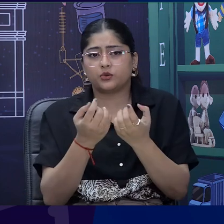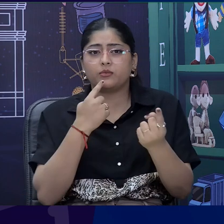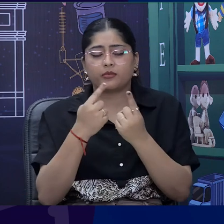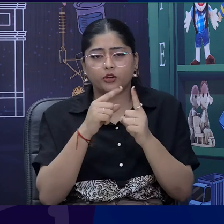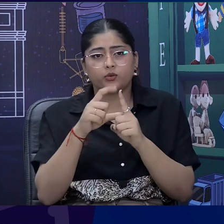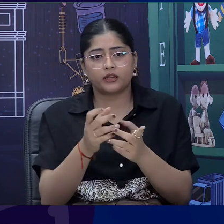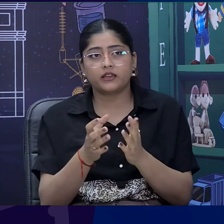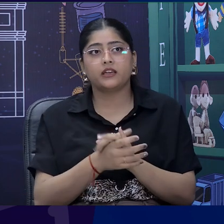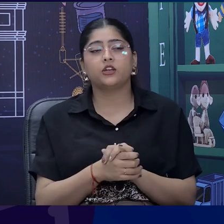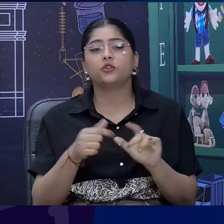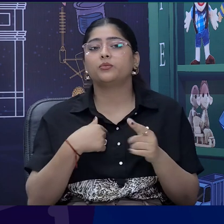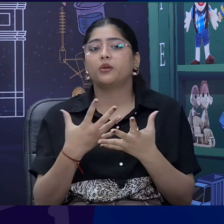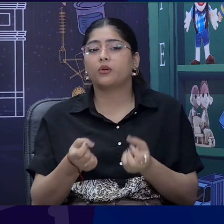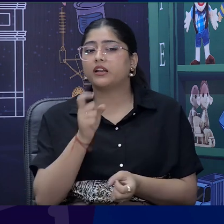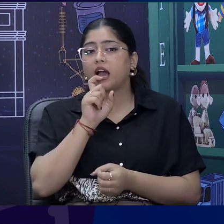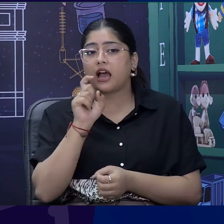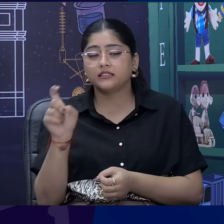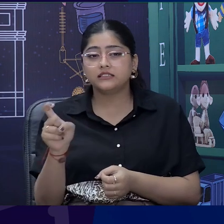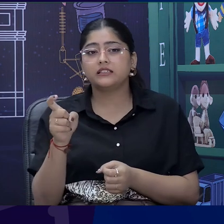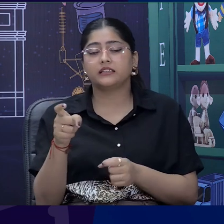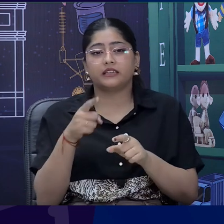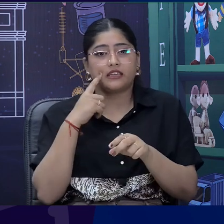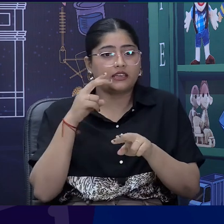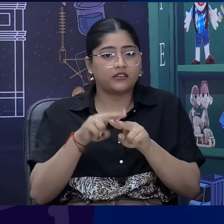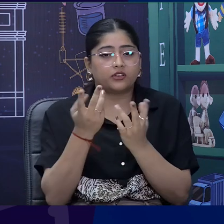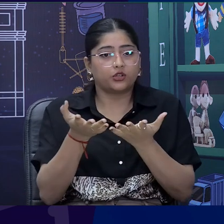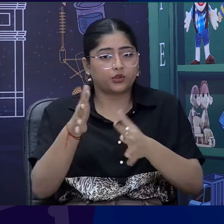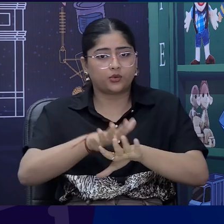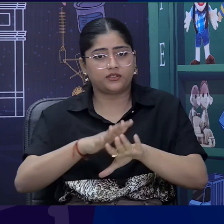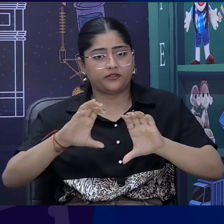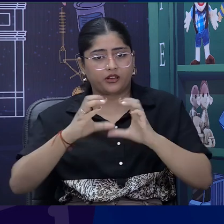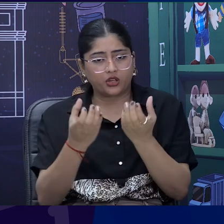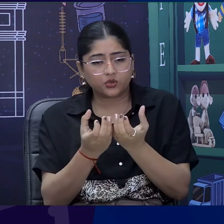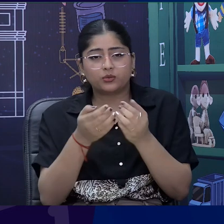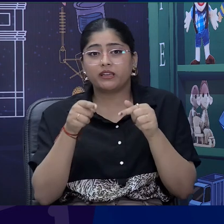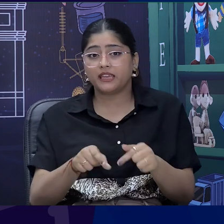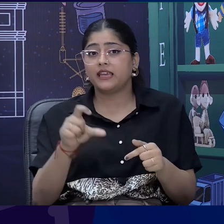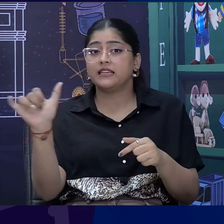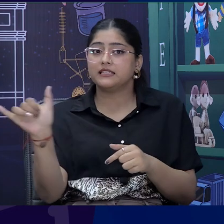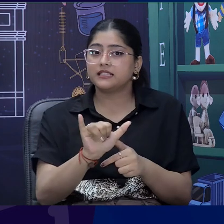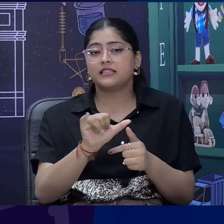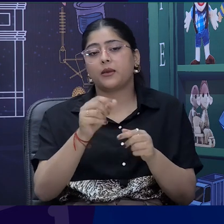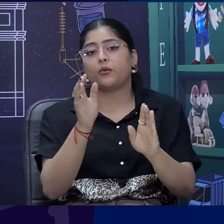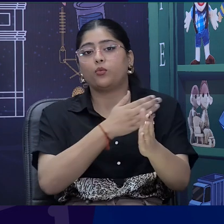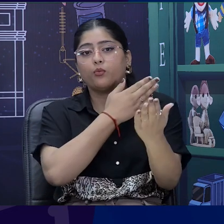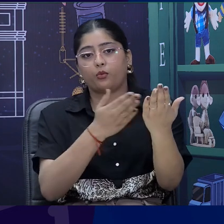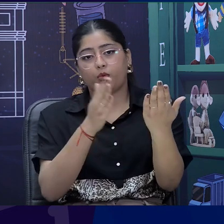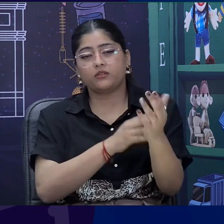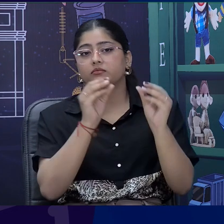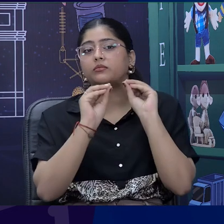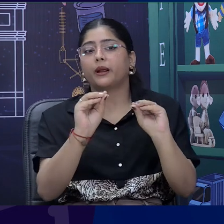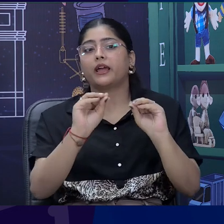poem more interesting in that class, ma inclusive classroom, if we talk about inclusive classroom and interventions, ma'am.